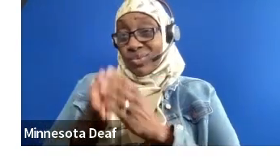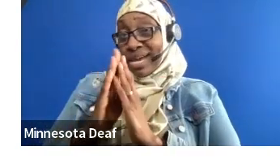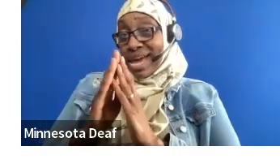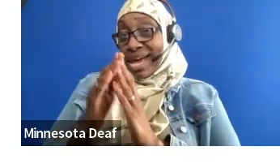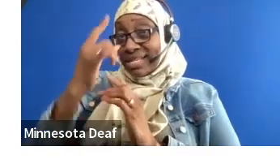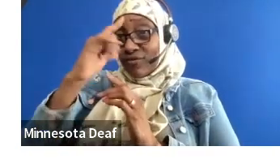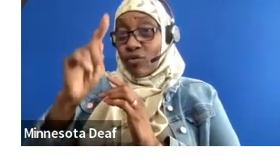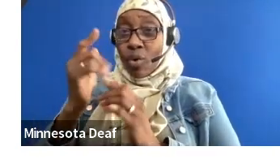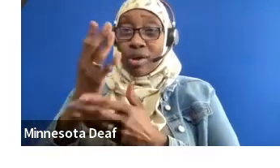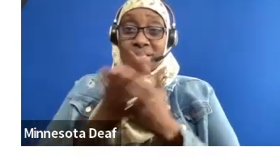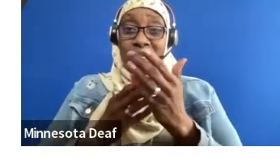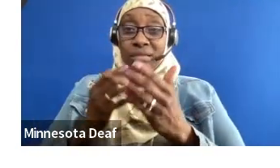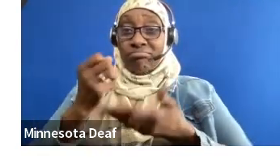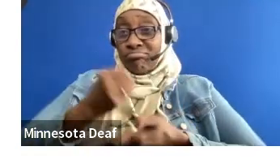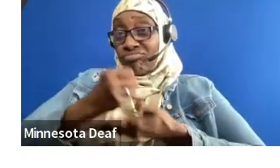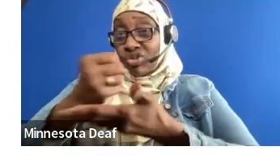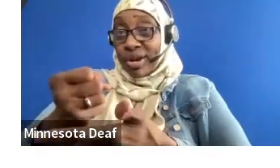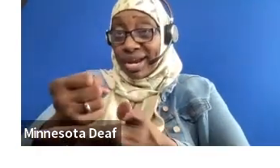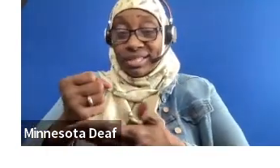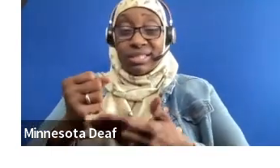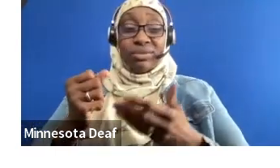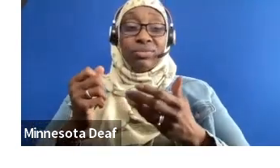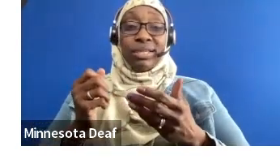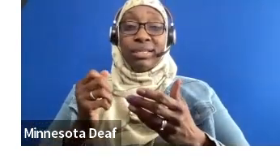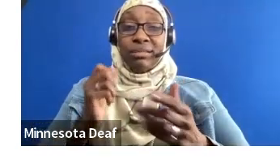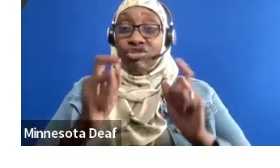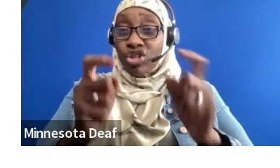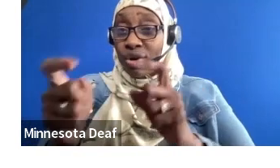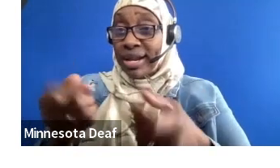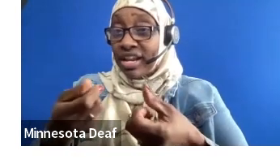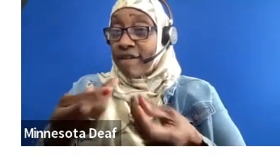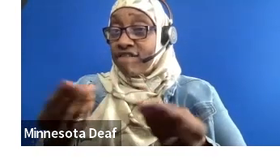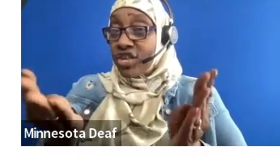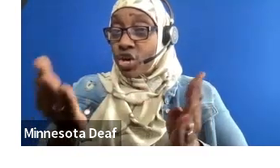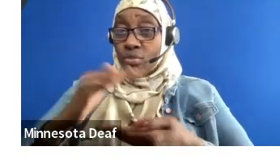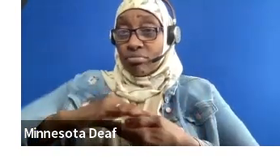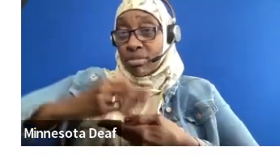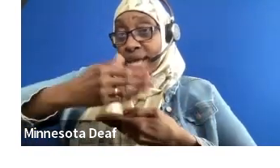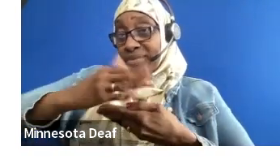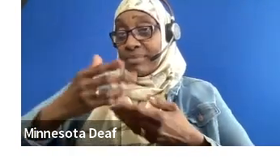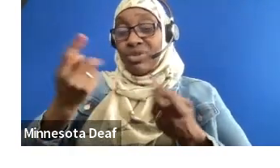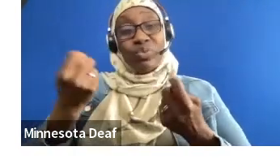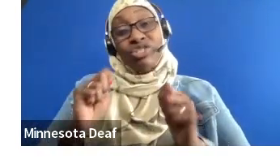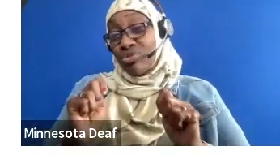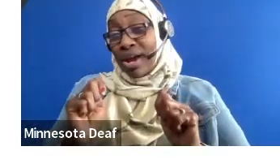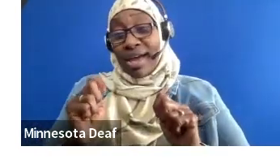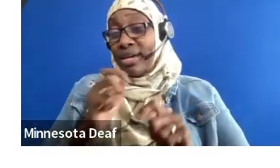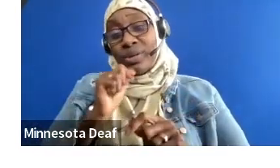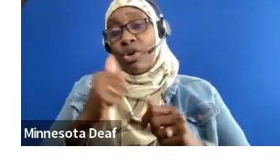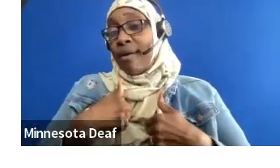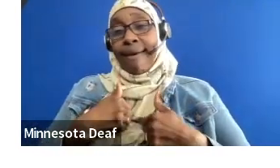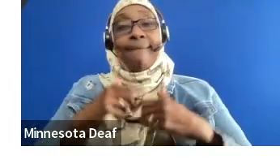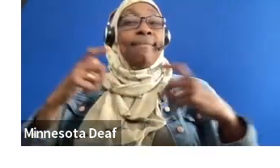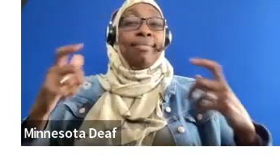and have them go in virtually. So that's something we try to do. We just don't have as much ability to do as some other more